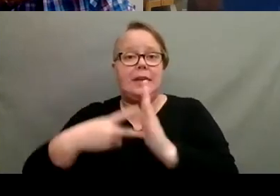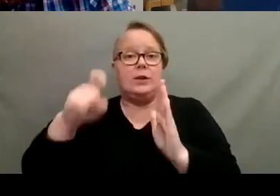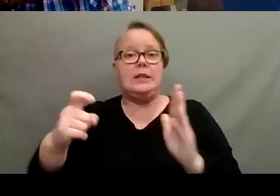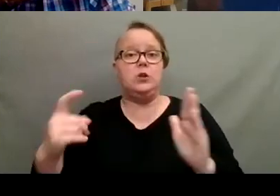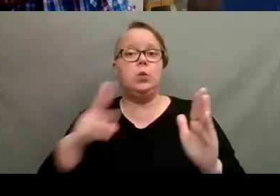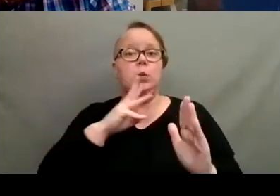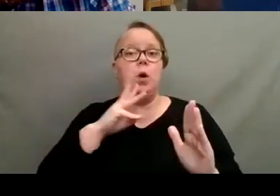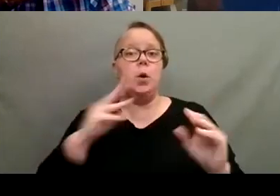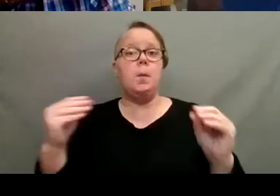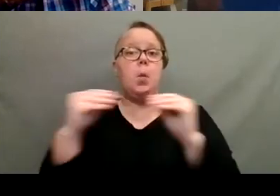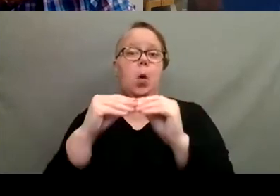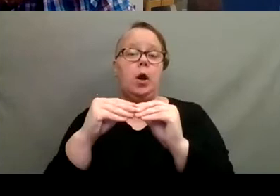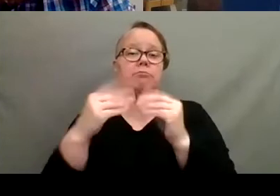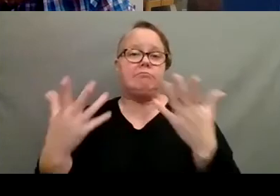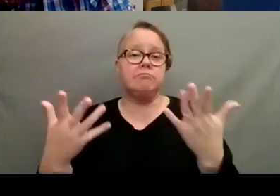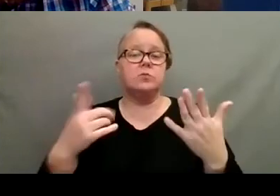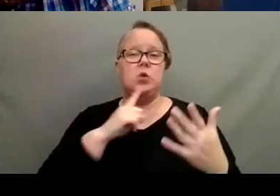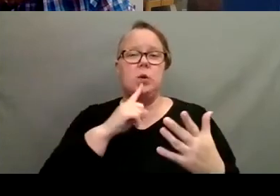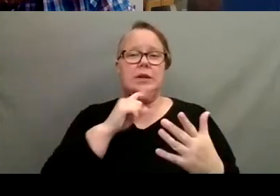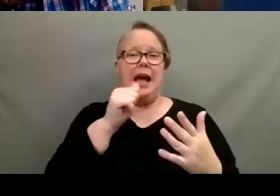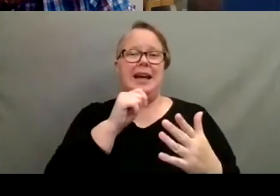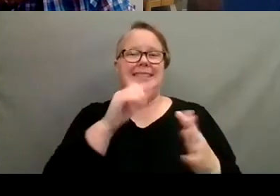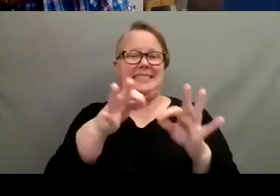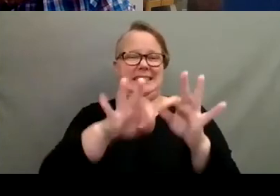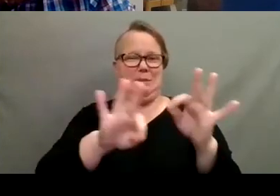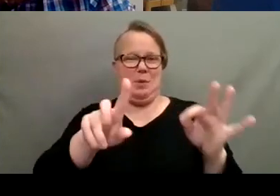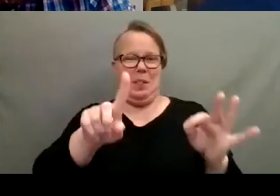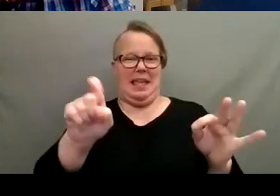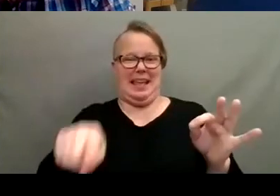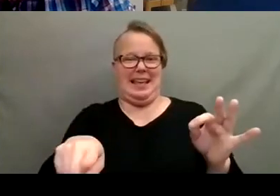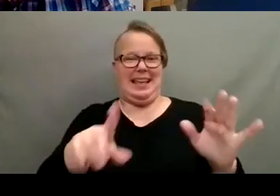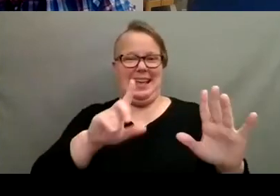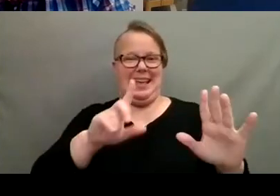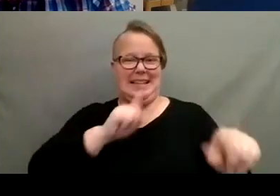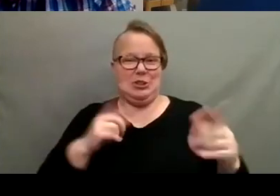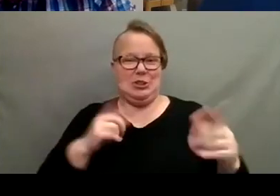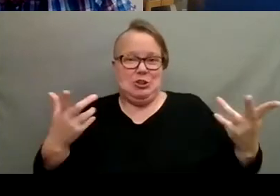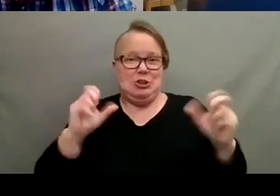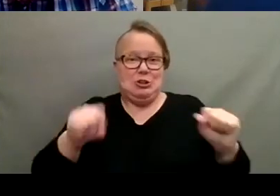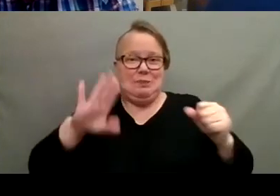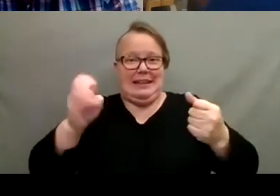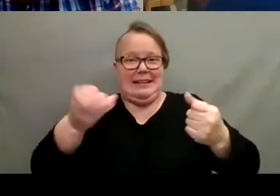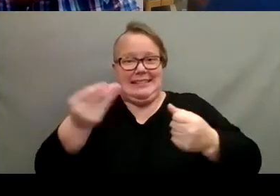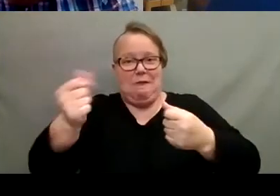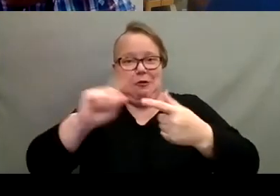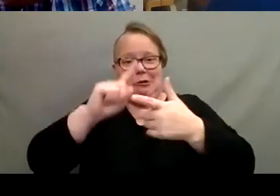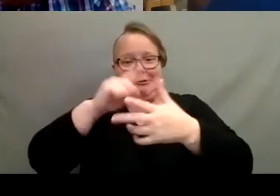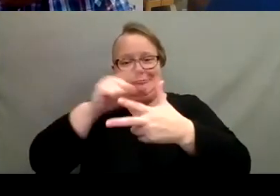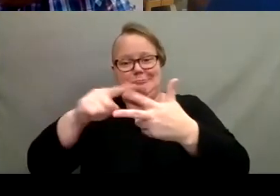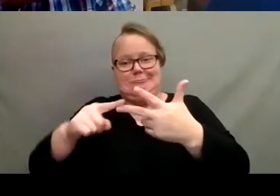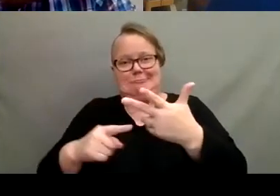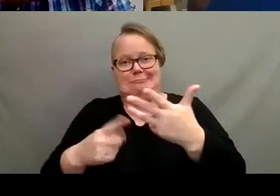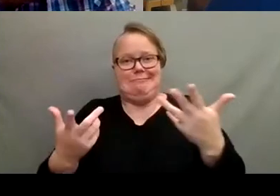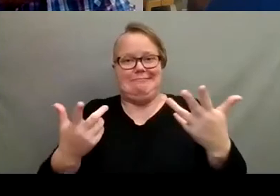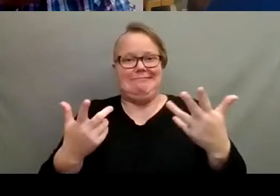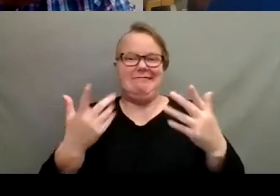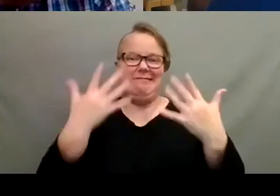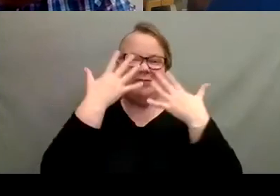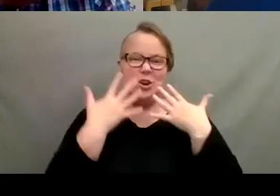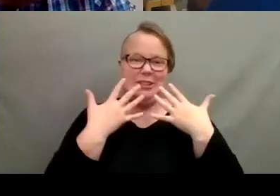more. So it's not really a simple answer there. It could be a couple of, a couple of different factors, unfortunately.